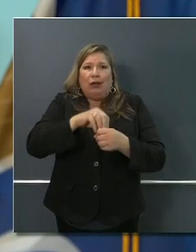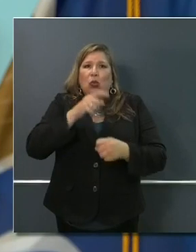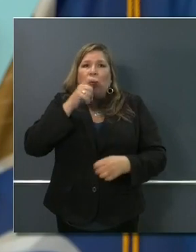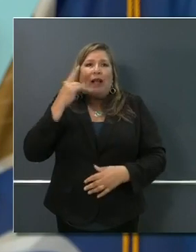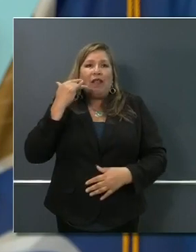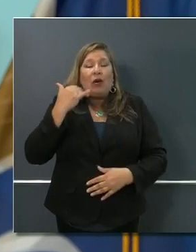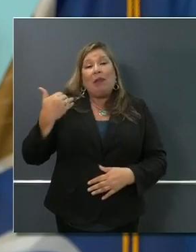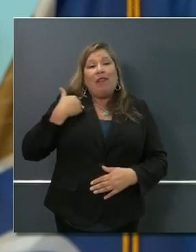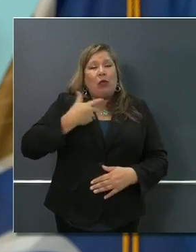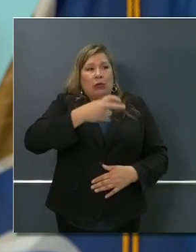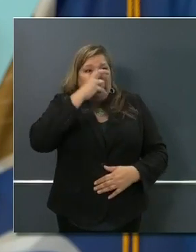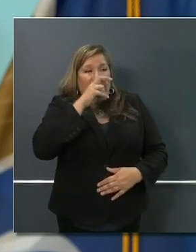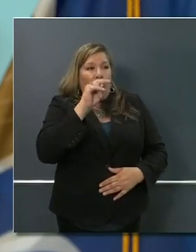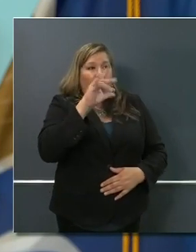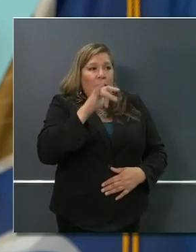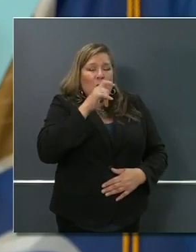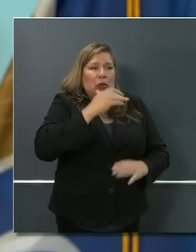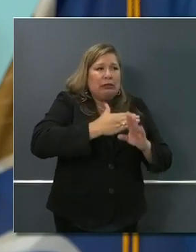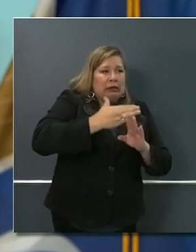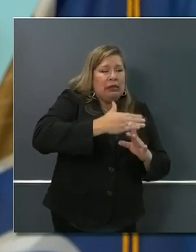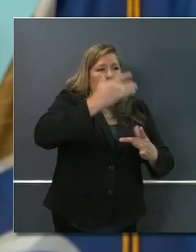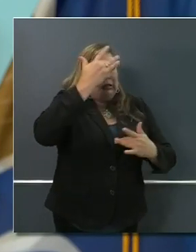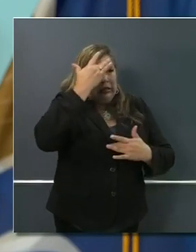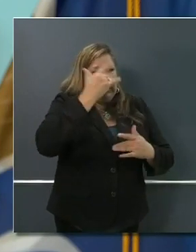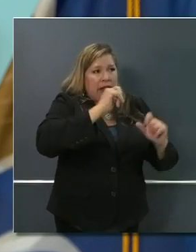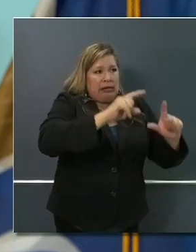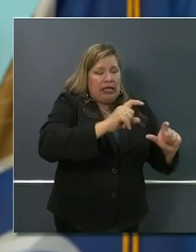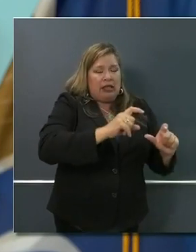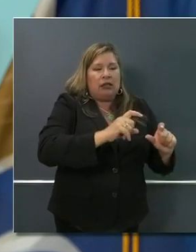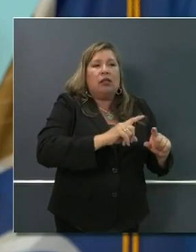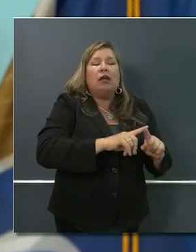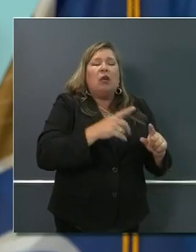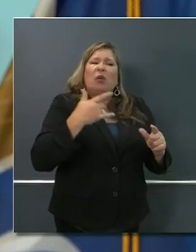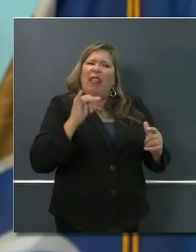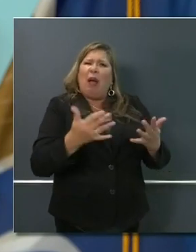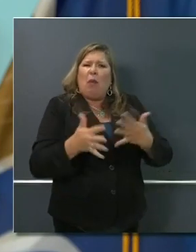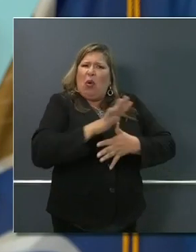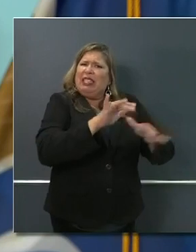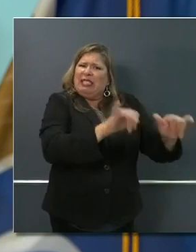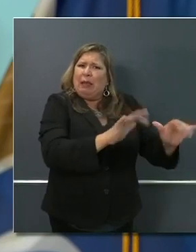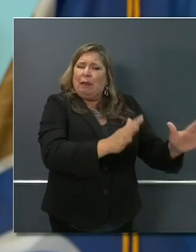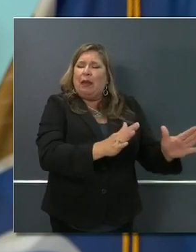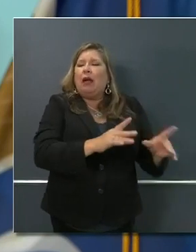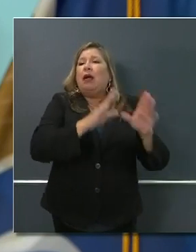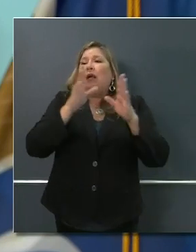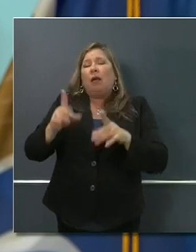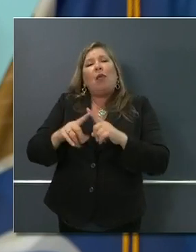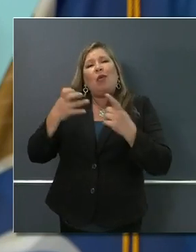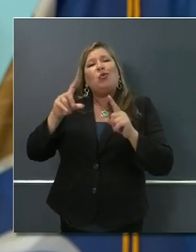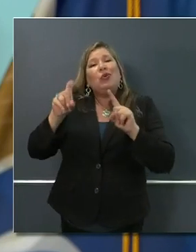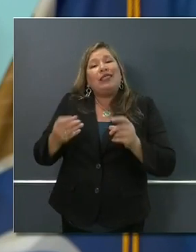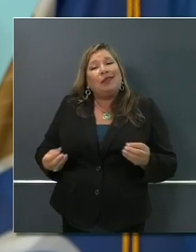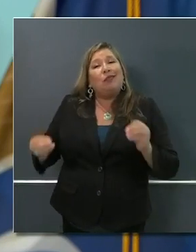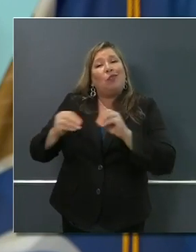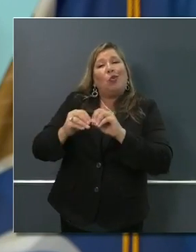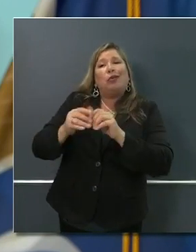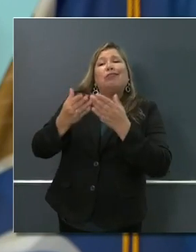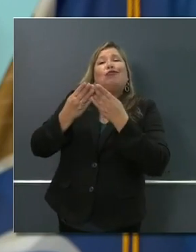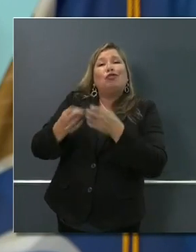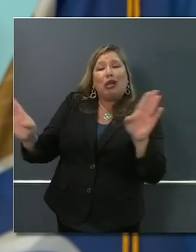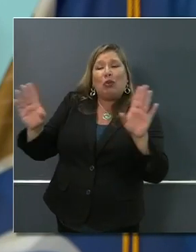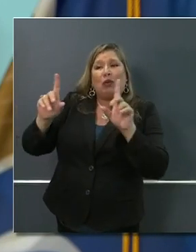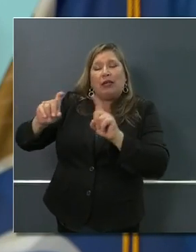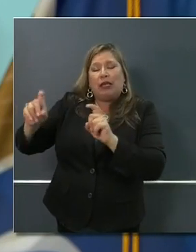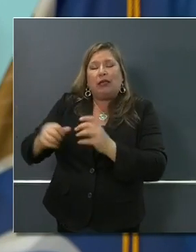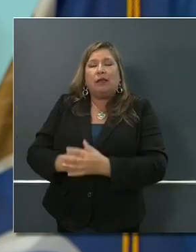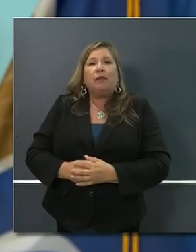priority to make sure that those who are symptomatic and quite sick get tested, that those health care workers and residents in congregate care facilities,